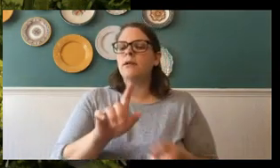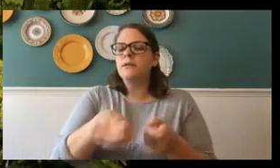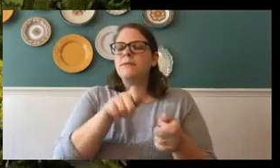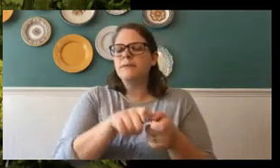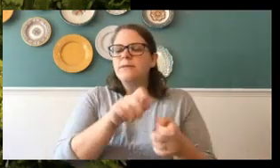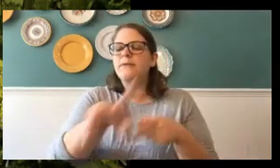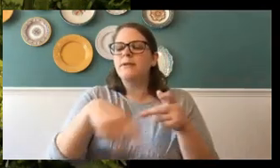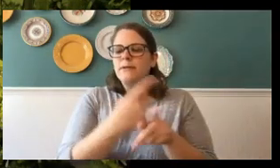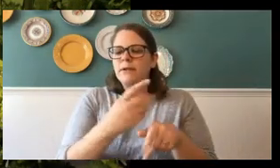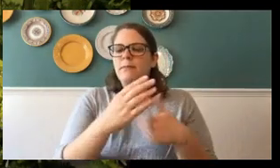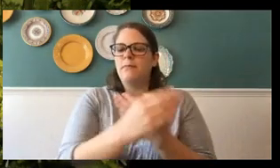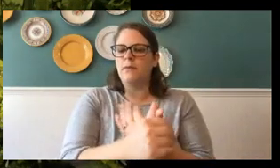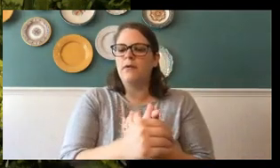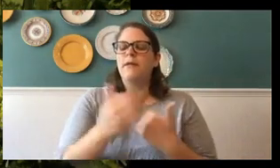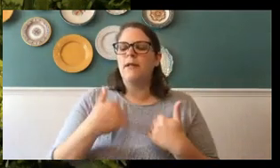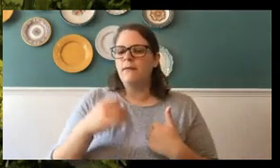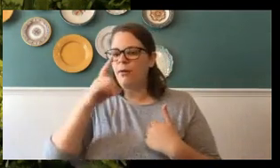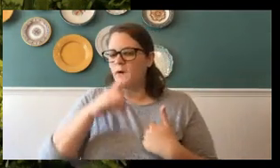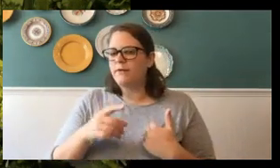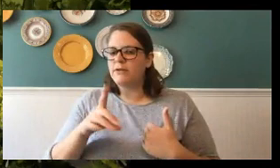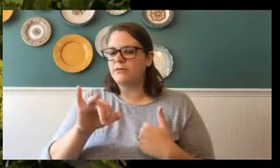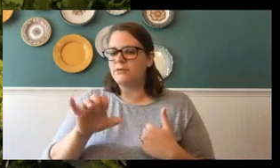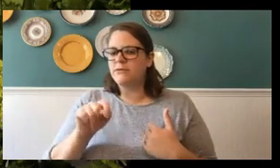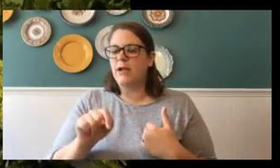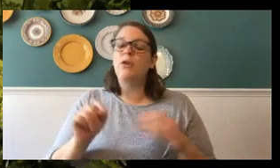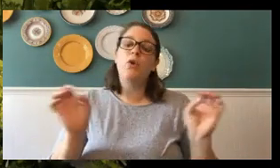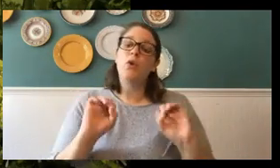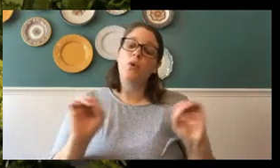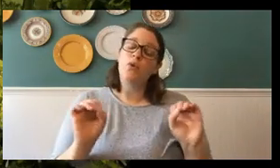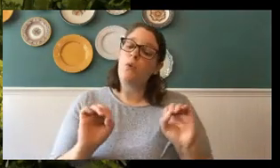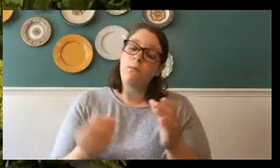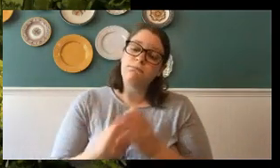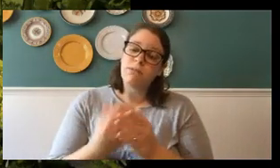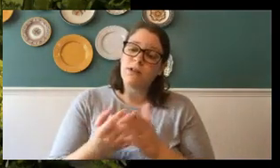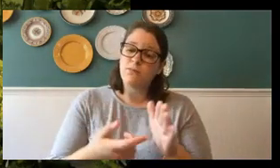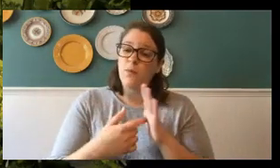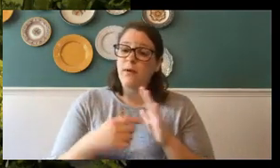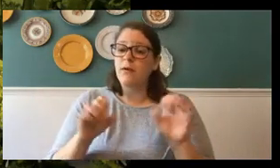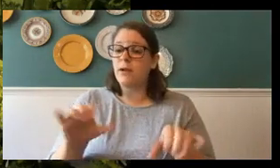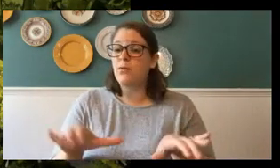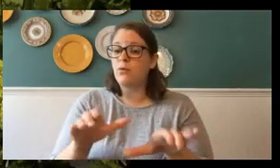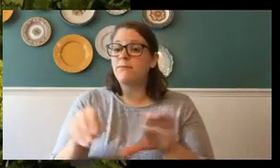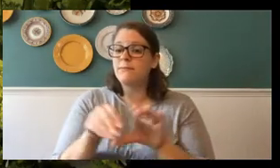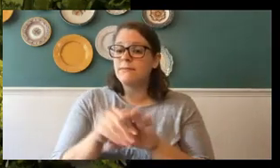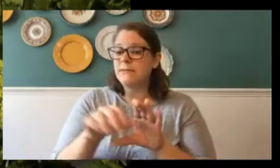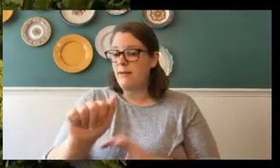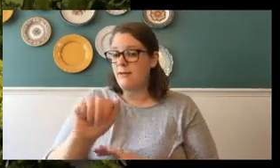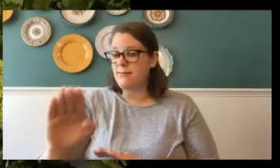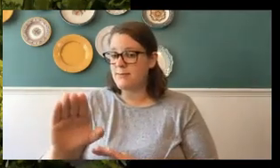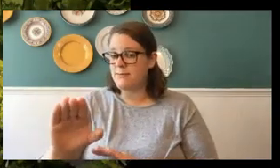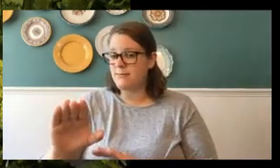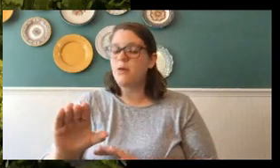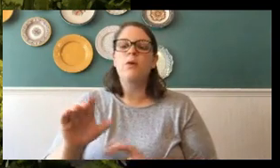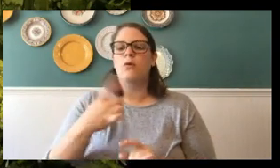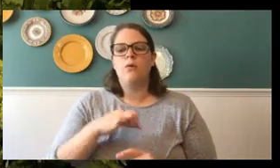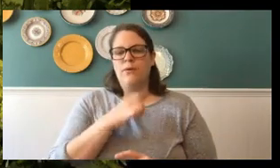But the beauty about that is that no plants are required and you could do them in an air conditioned environment. Now, we don't start you out as